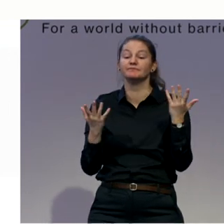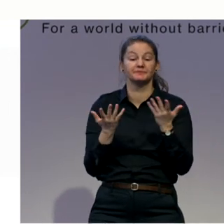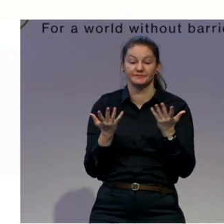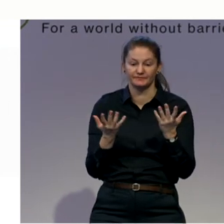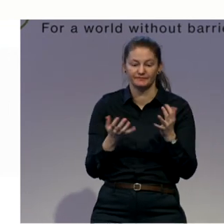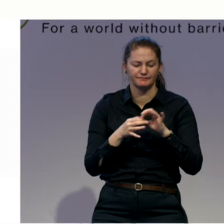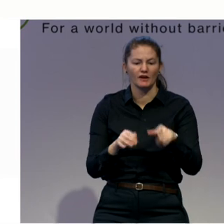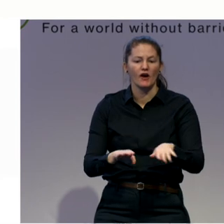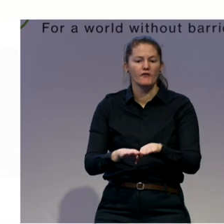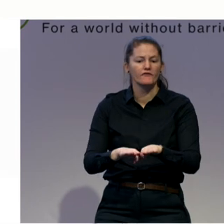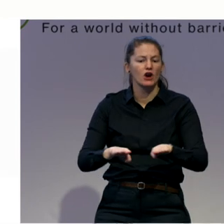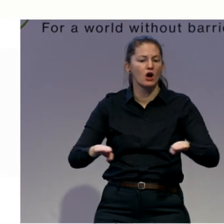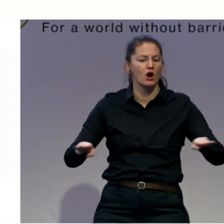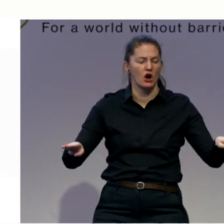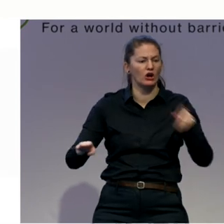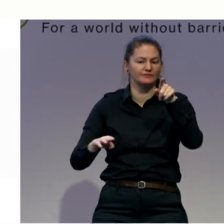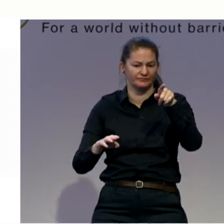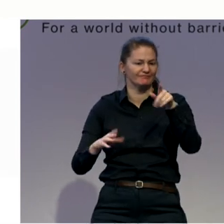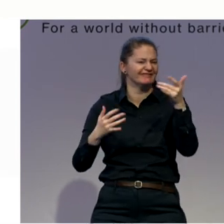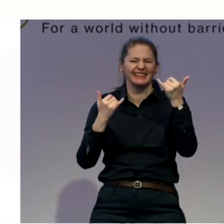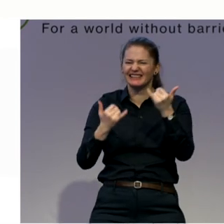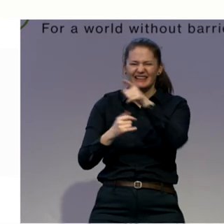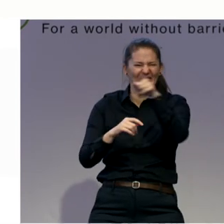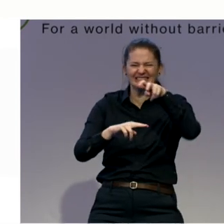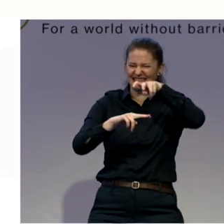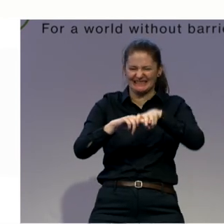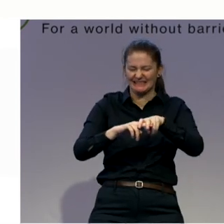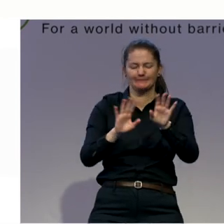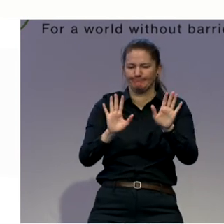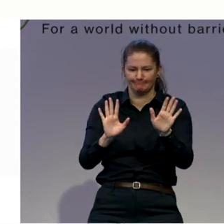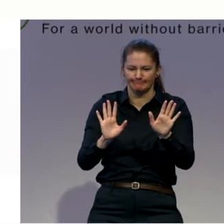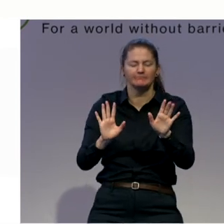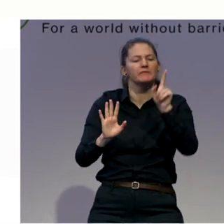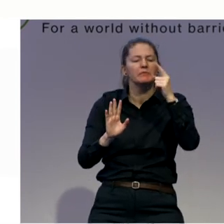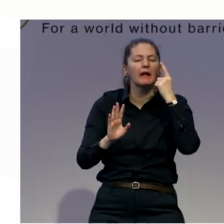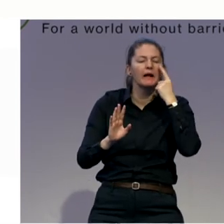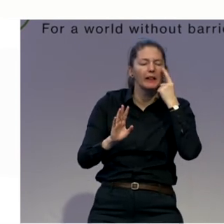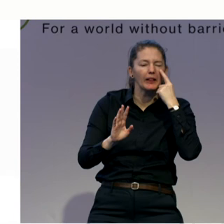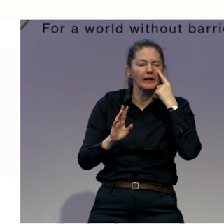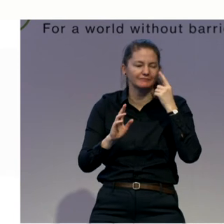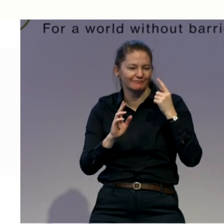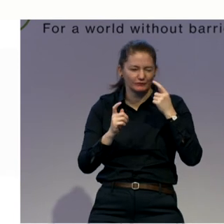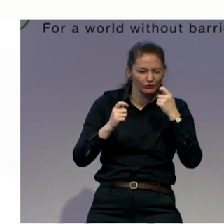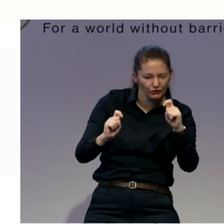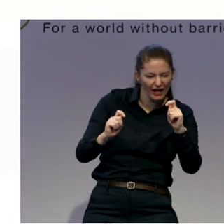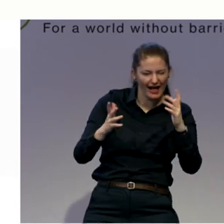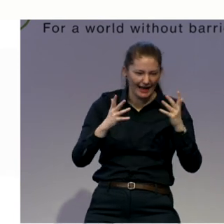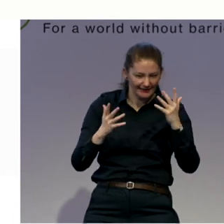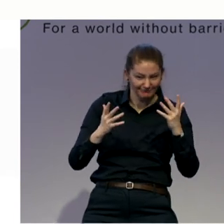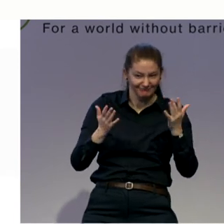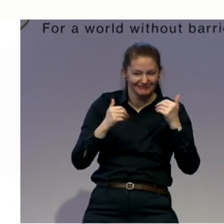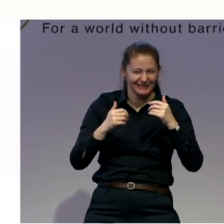But we are sitting. So still try to challenge yourself. It is developed to increase your blood